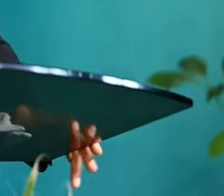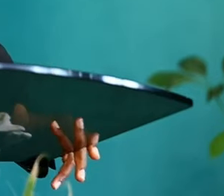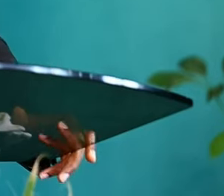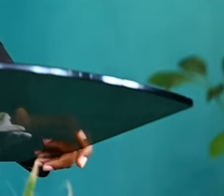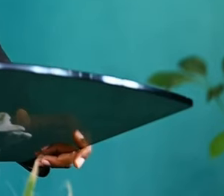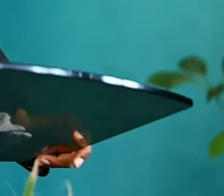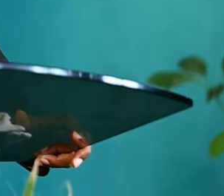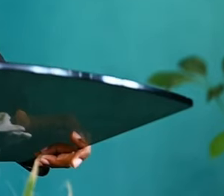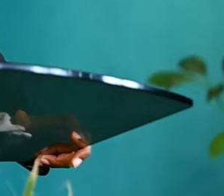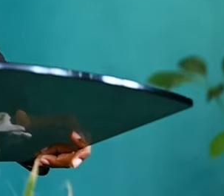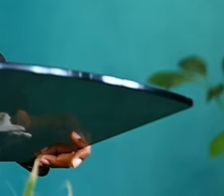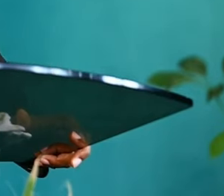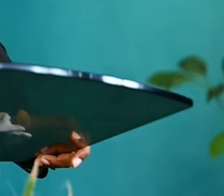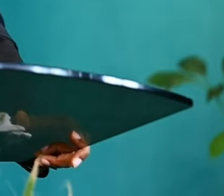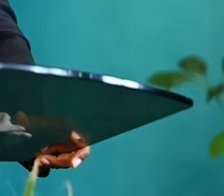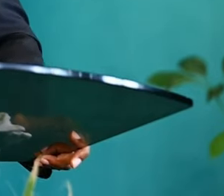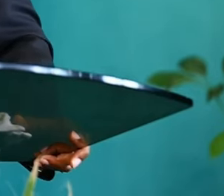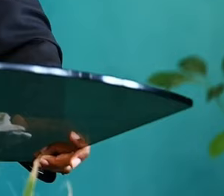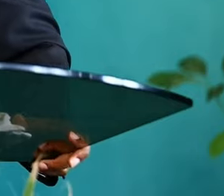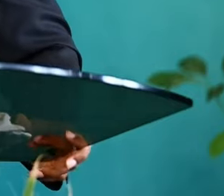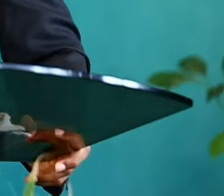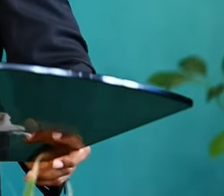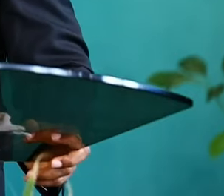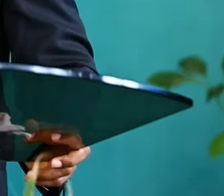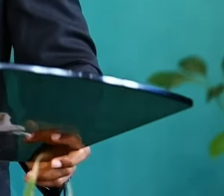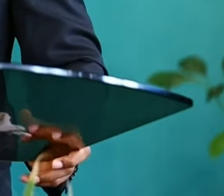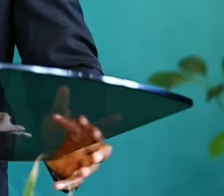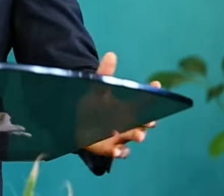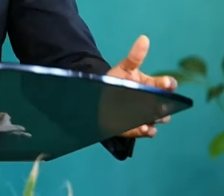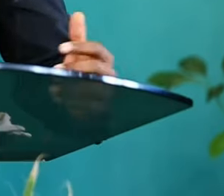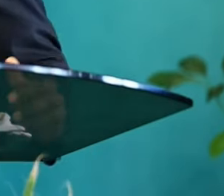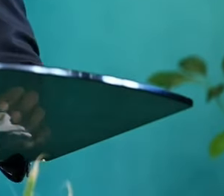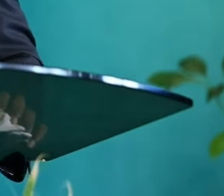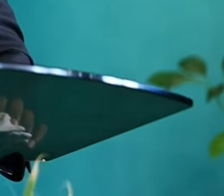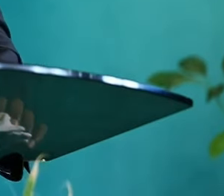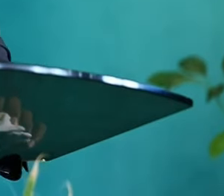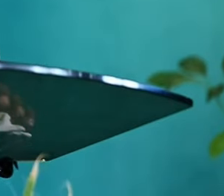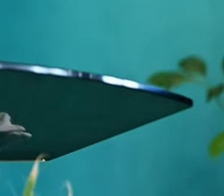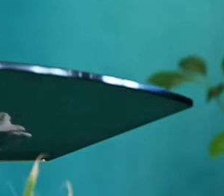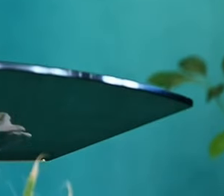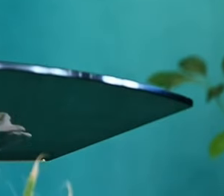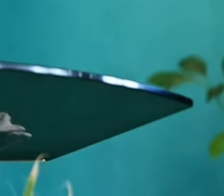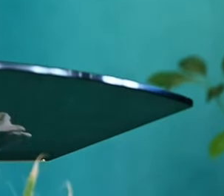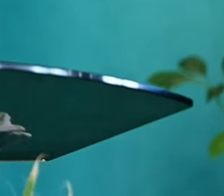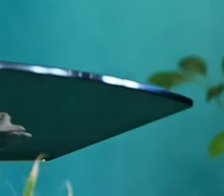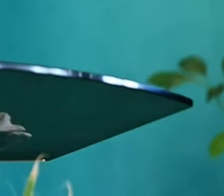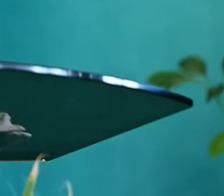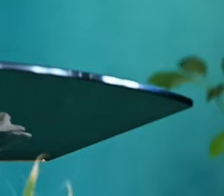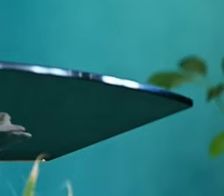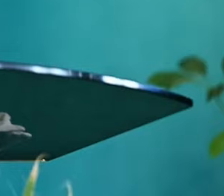relevant to all ages including ours. Our study began with a